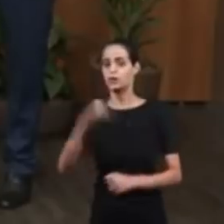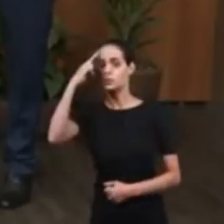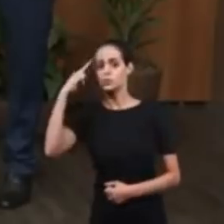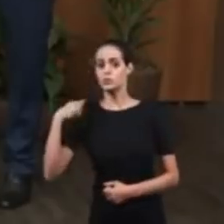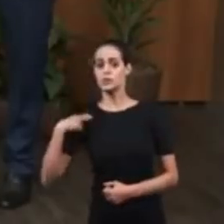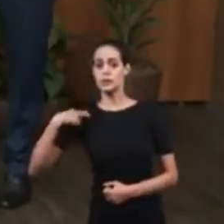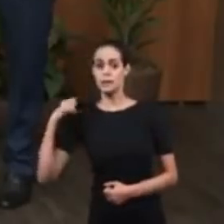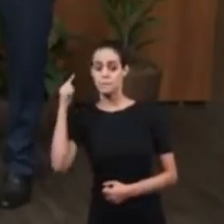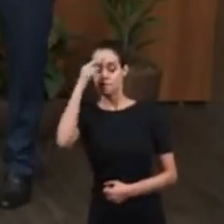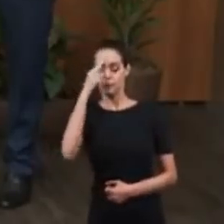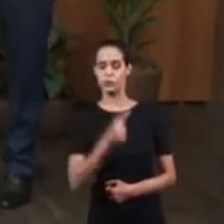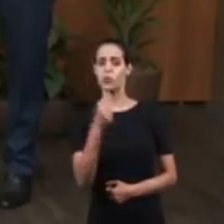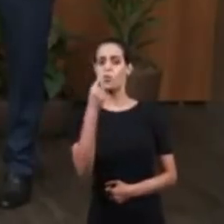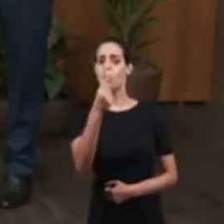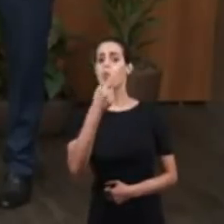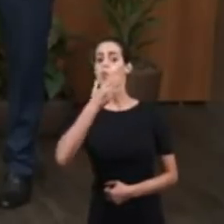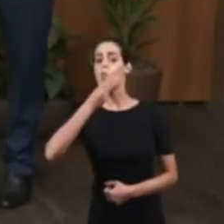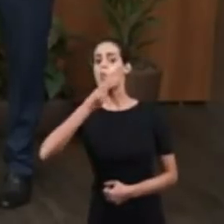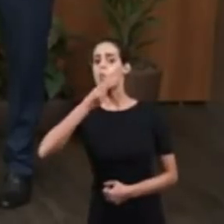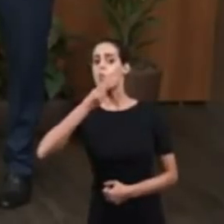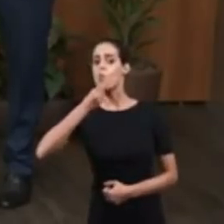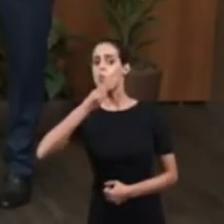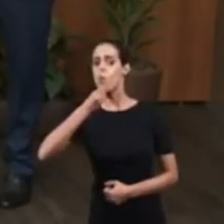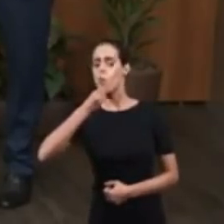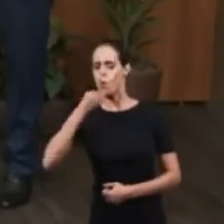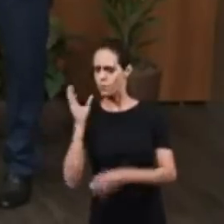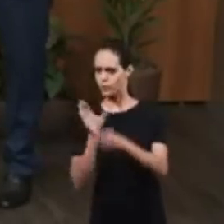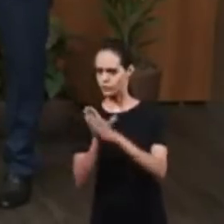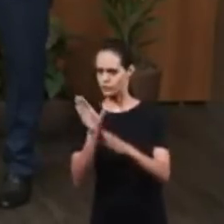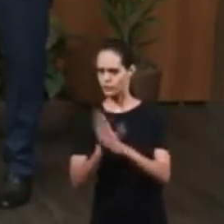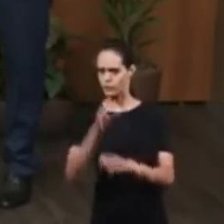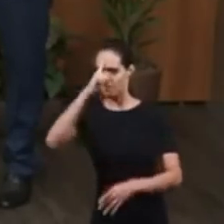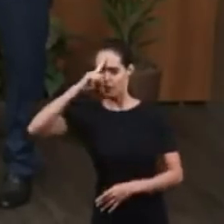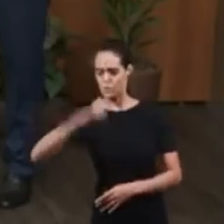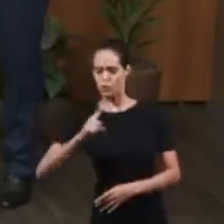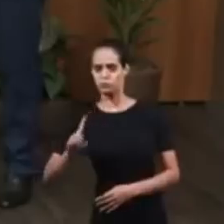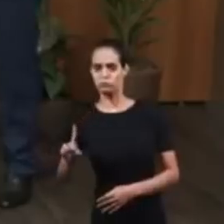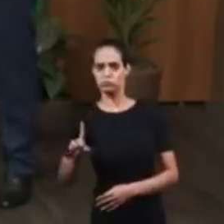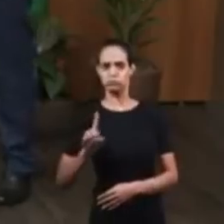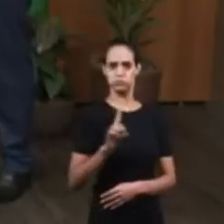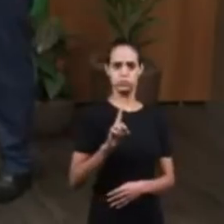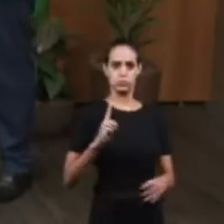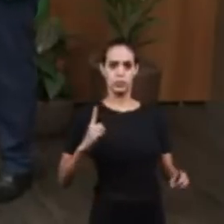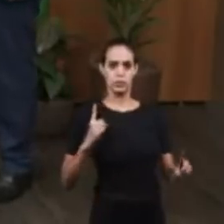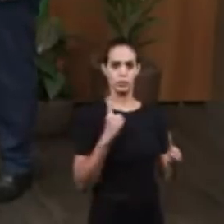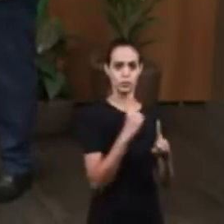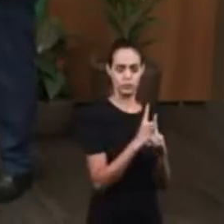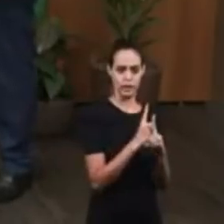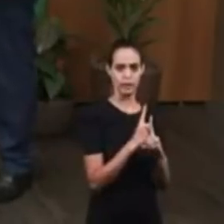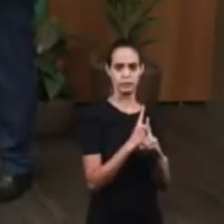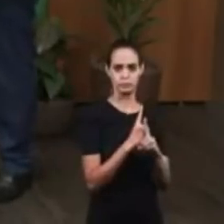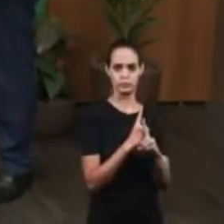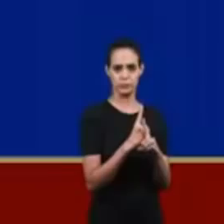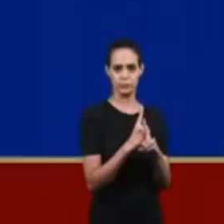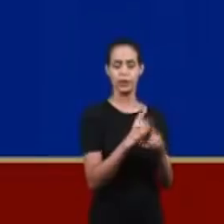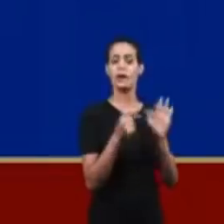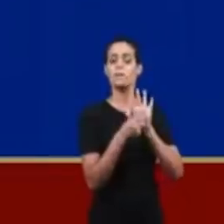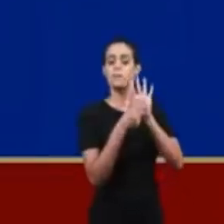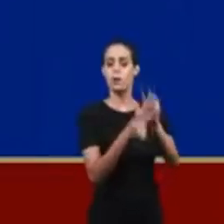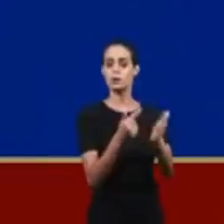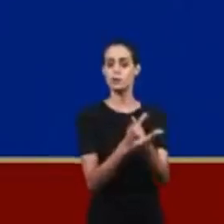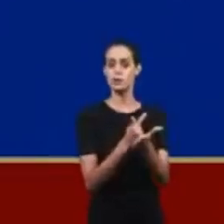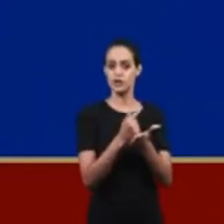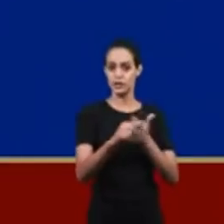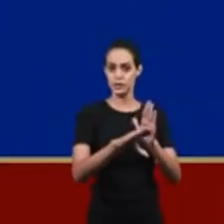question as is registered in the book of Genesis chapter 44 verse 5.